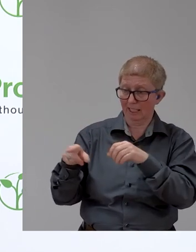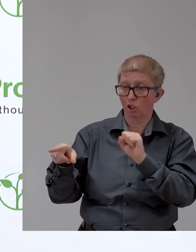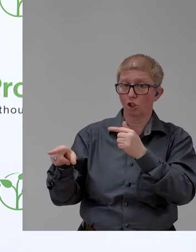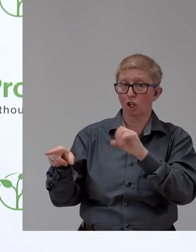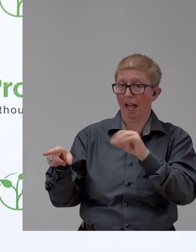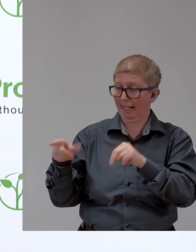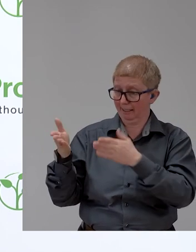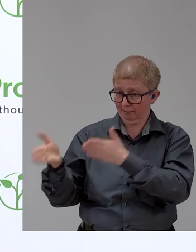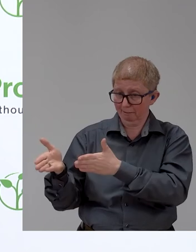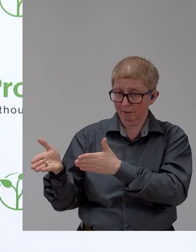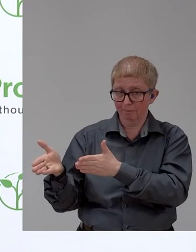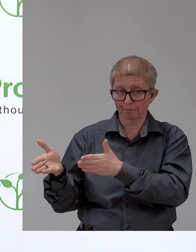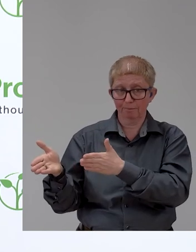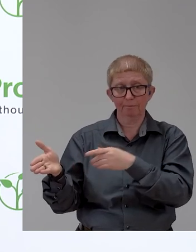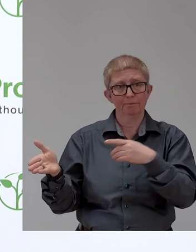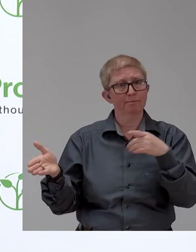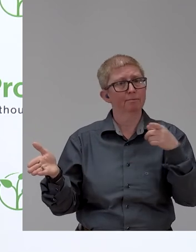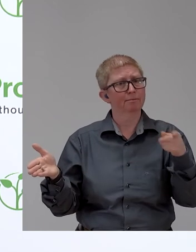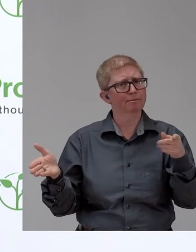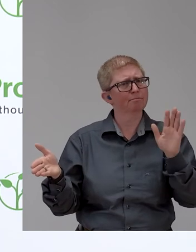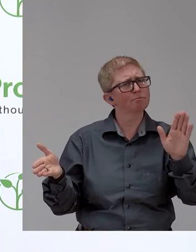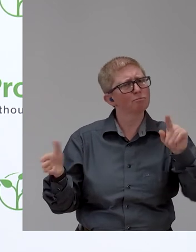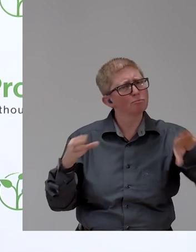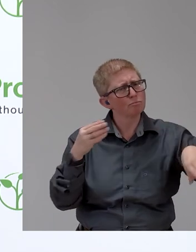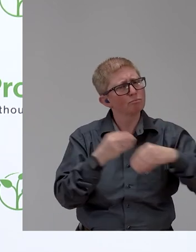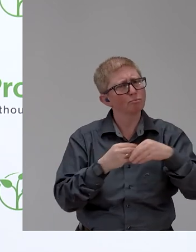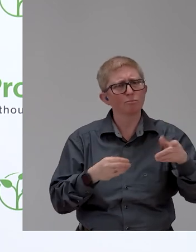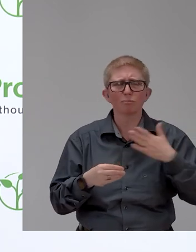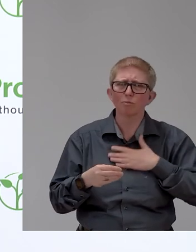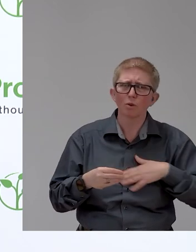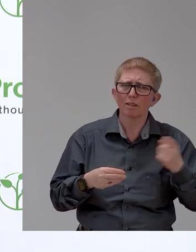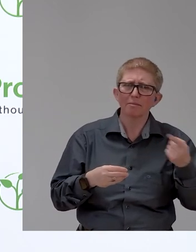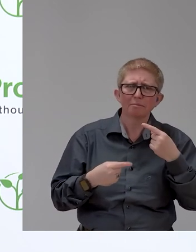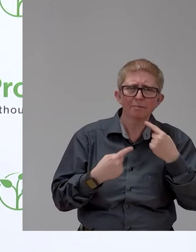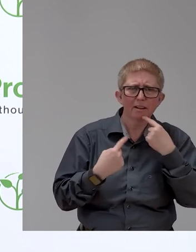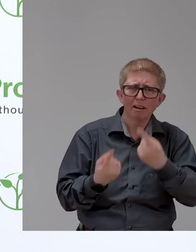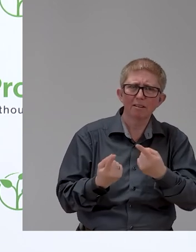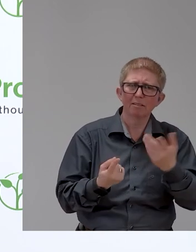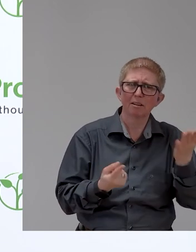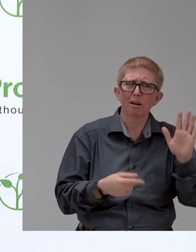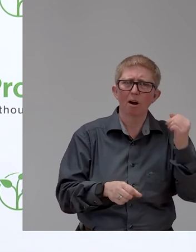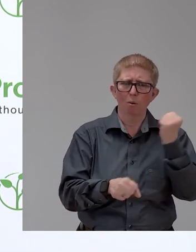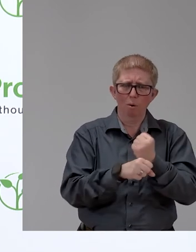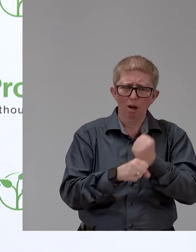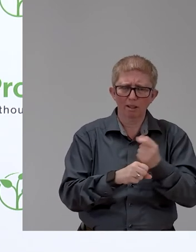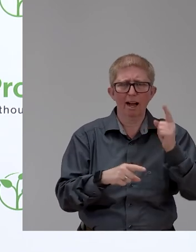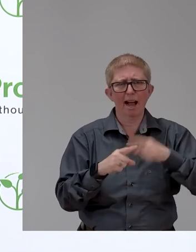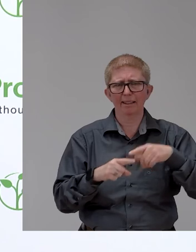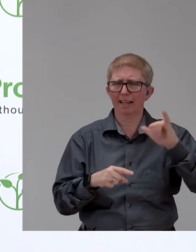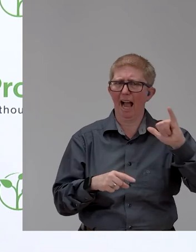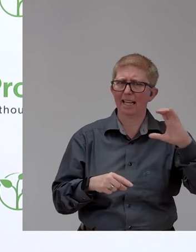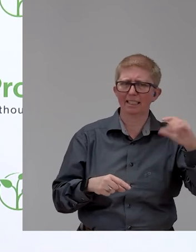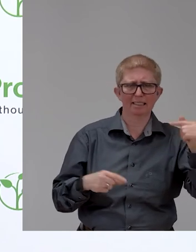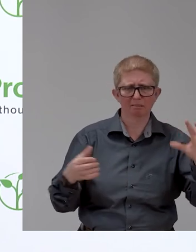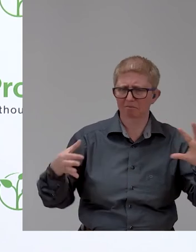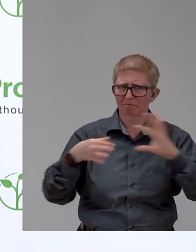you now to come in and give your intervention in this broad area of employment and ICT, and I see that you're focusing more on the